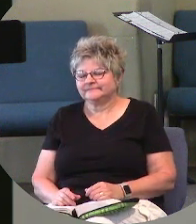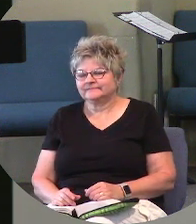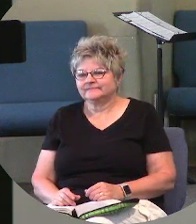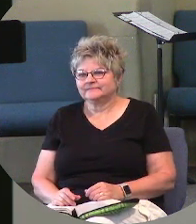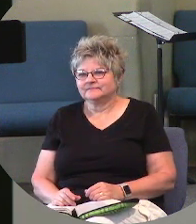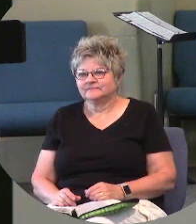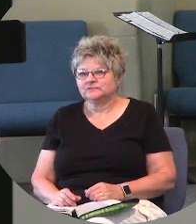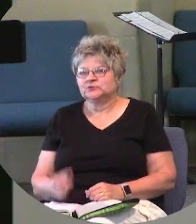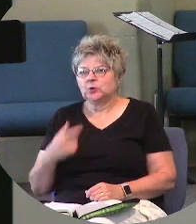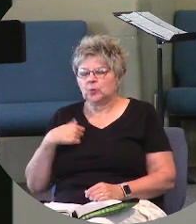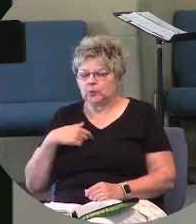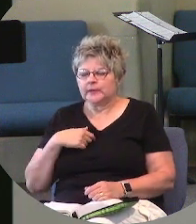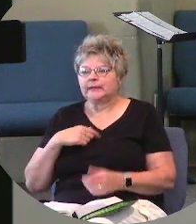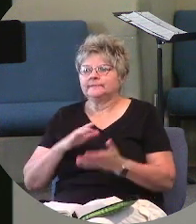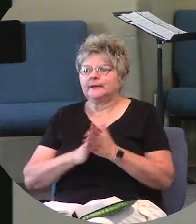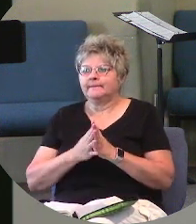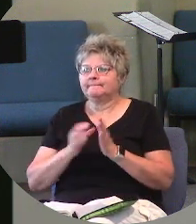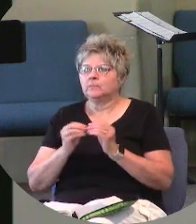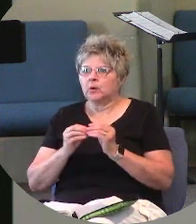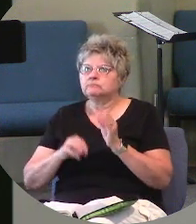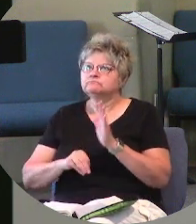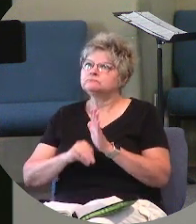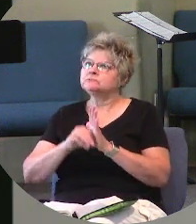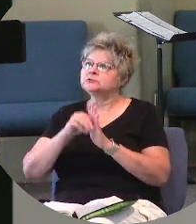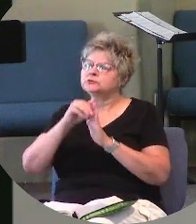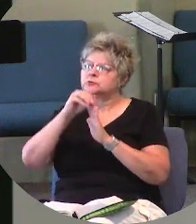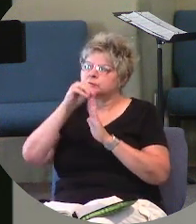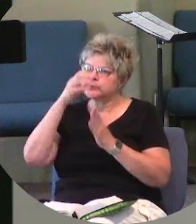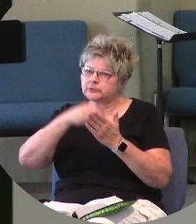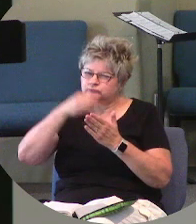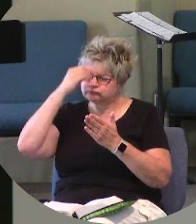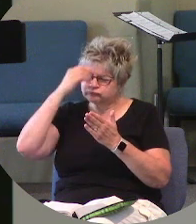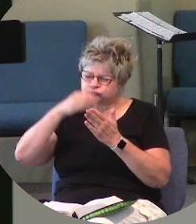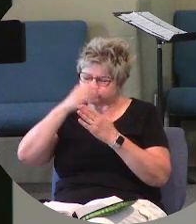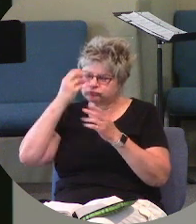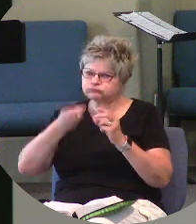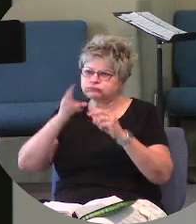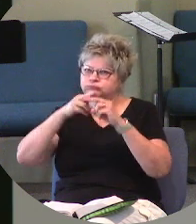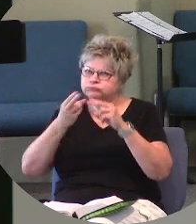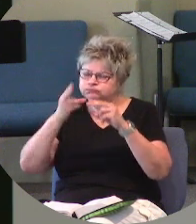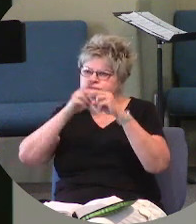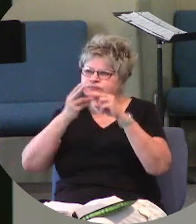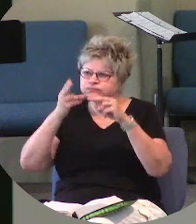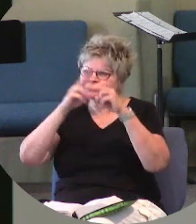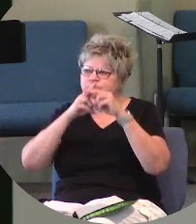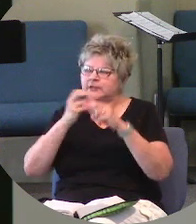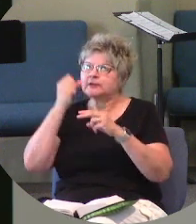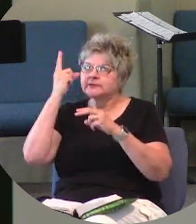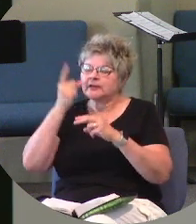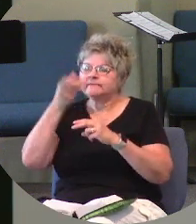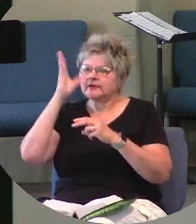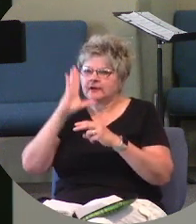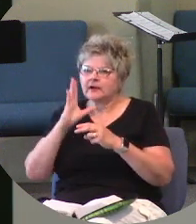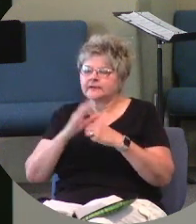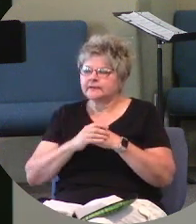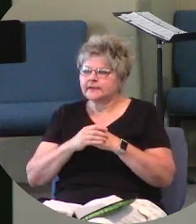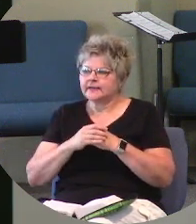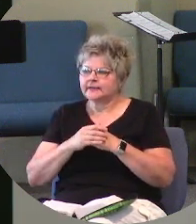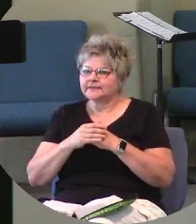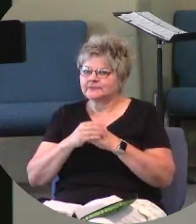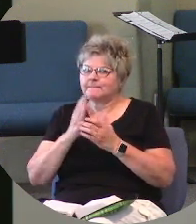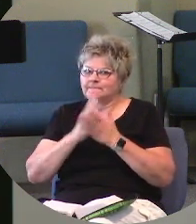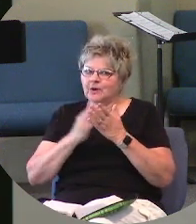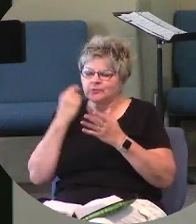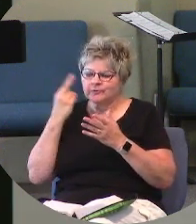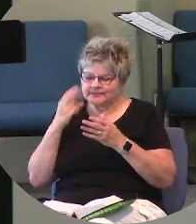So we mature and we grow in the knowledge and the understanding of who God is and that's part of why He left us this book so